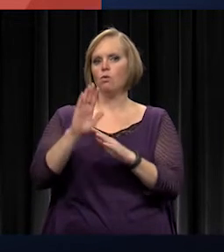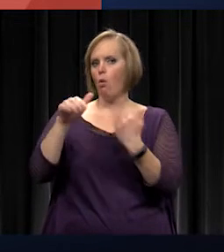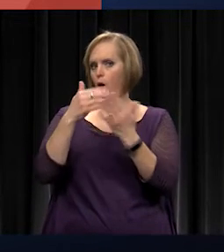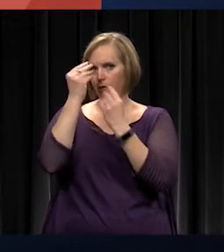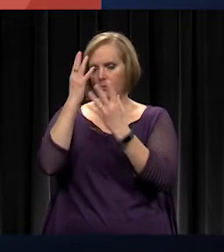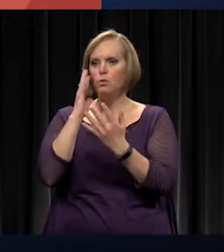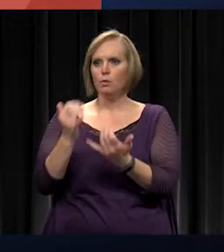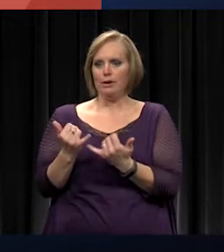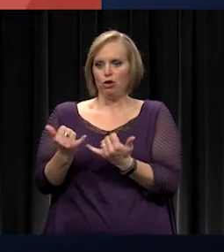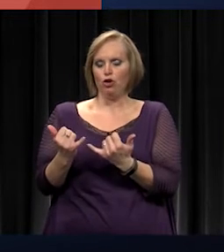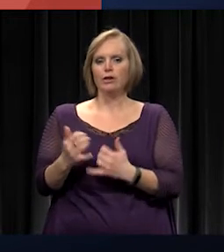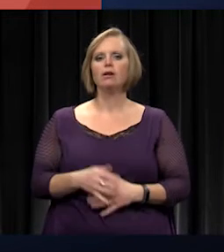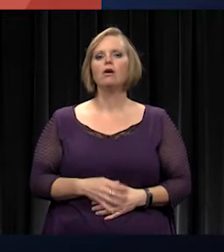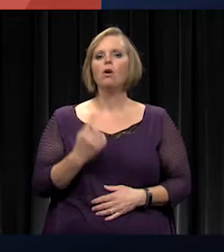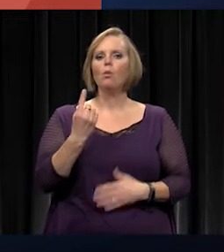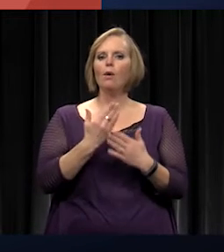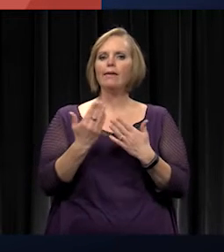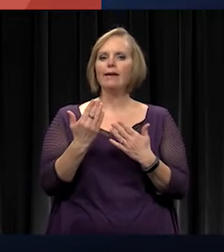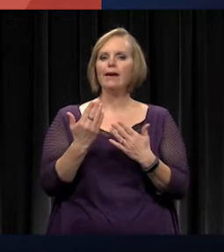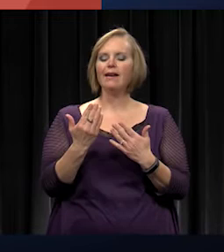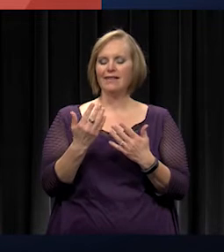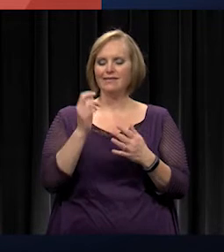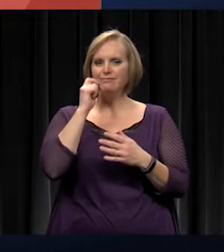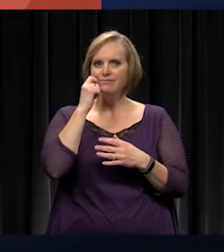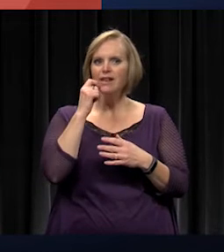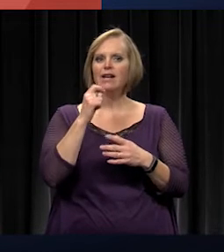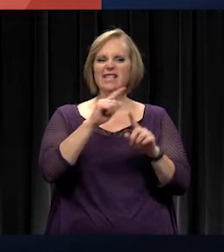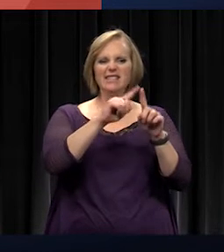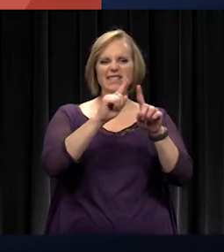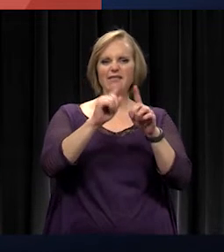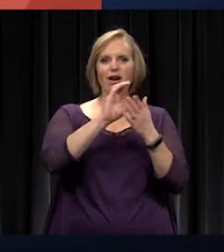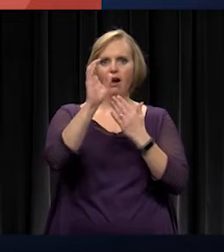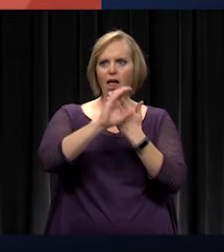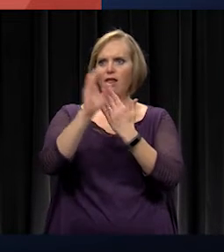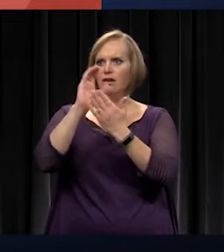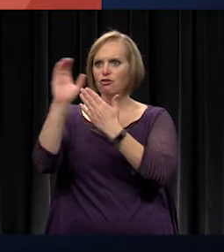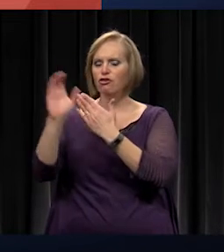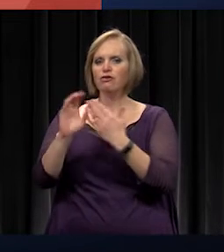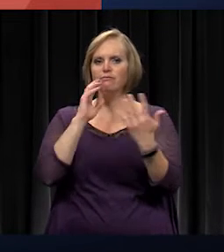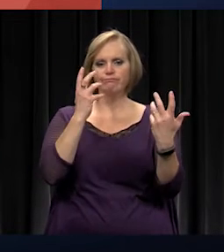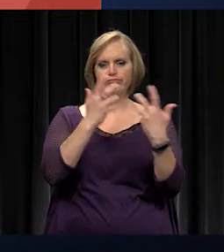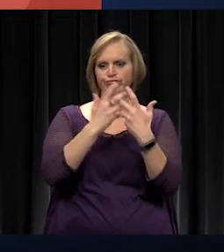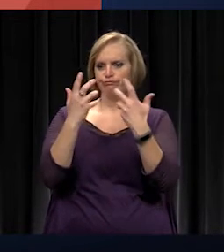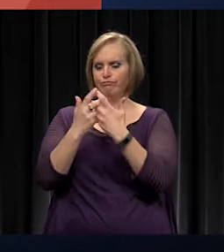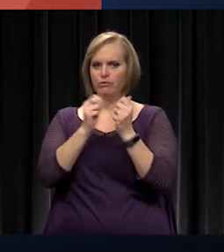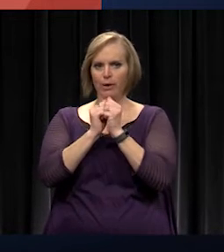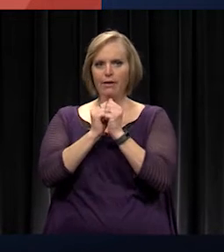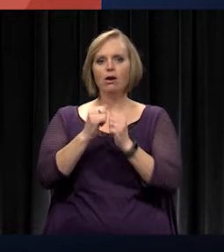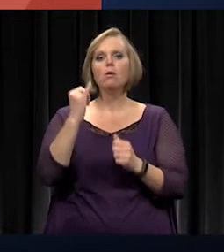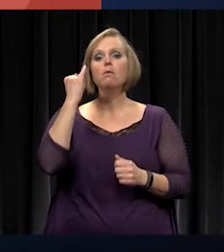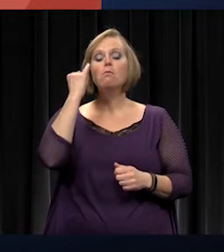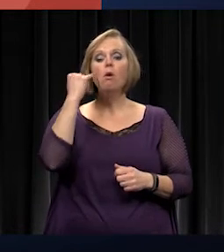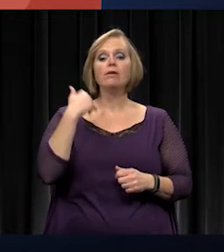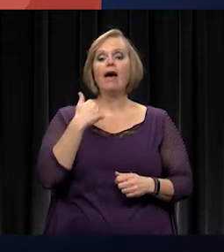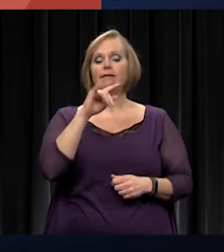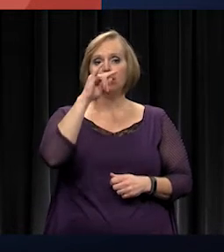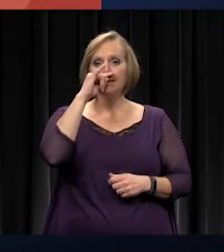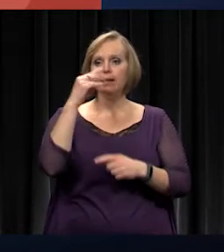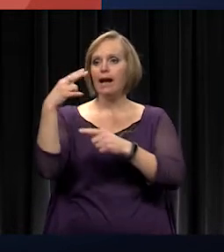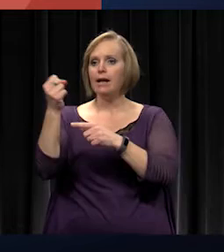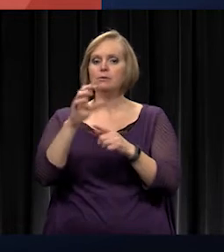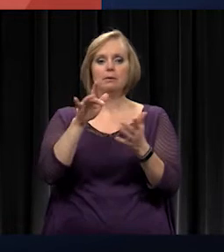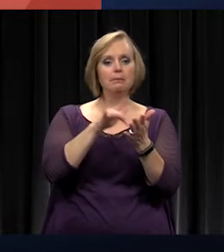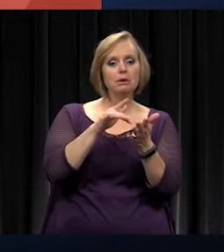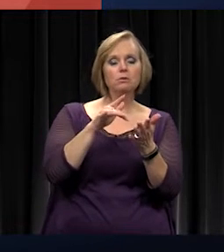One thing that's really neat, it can integrate different calendars. So if you have kids in two different schools, you could integrate different school calendars with the district